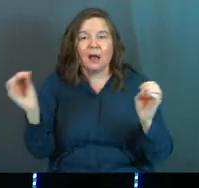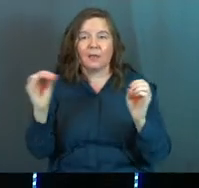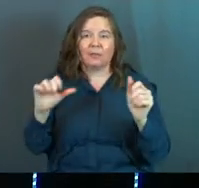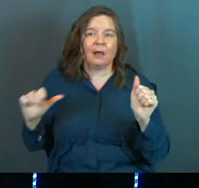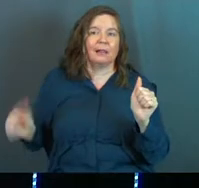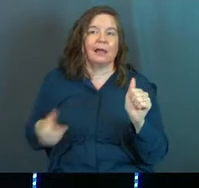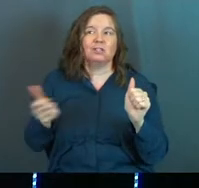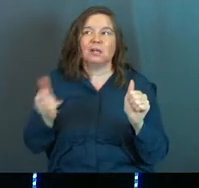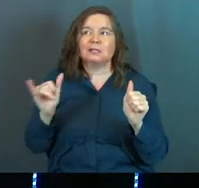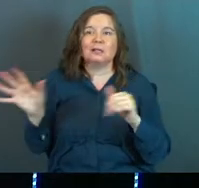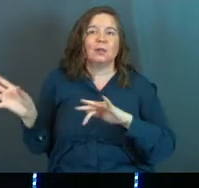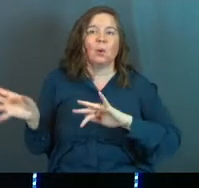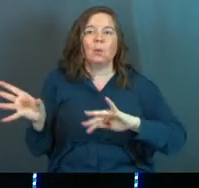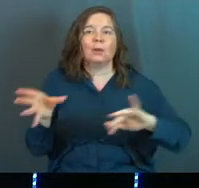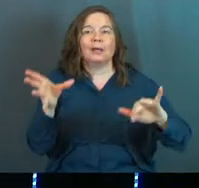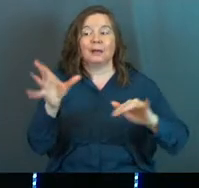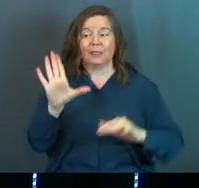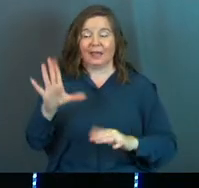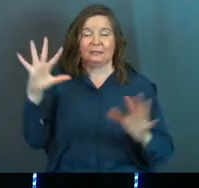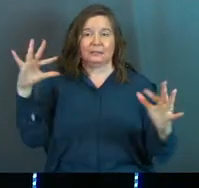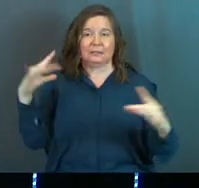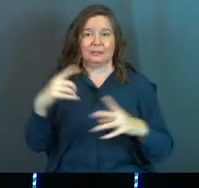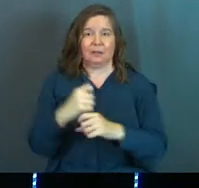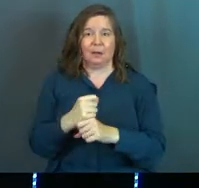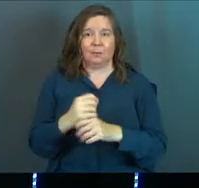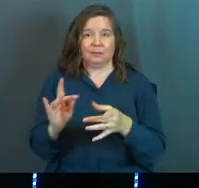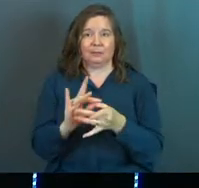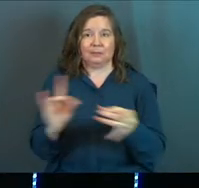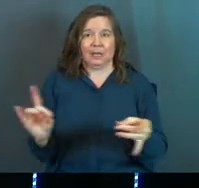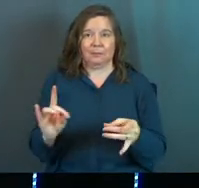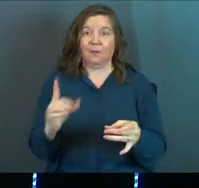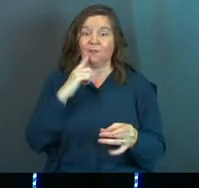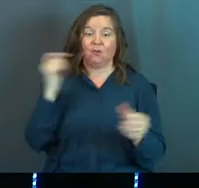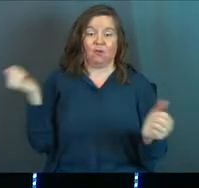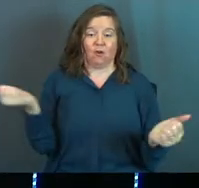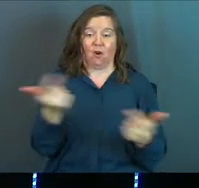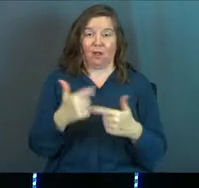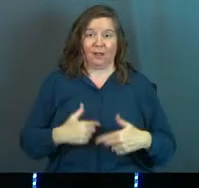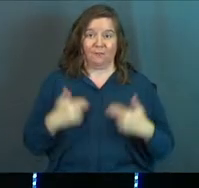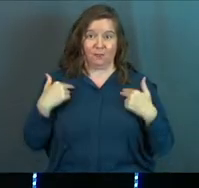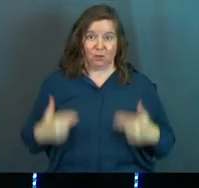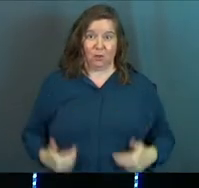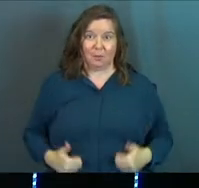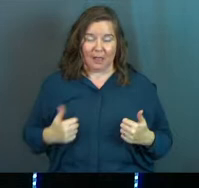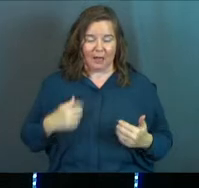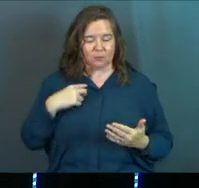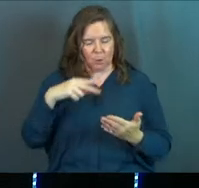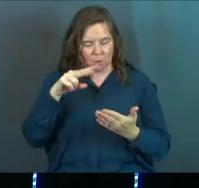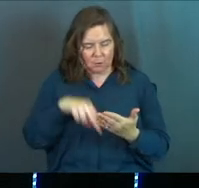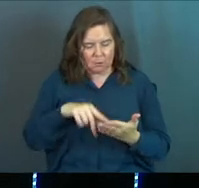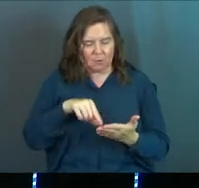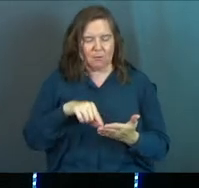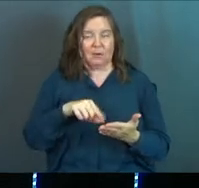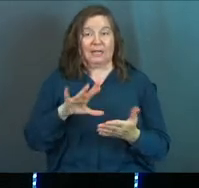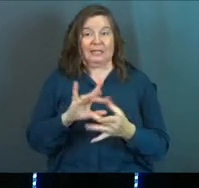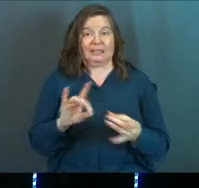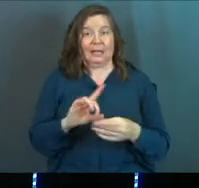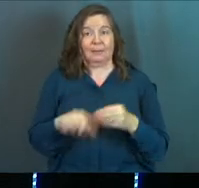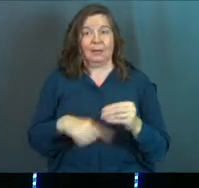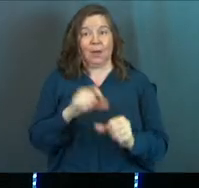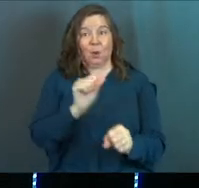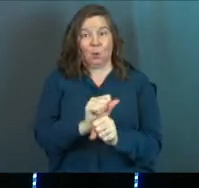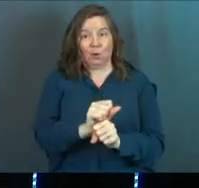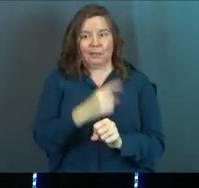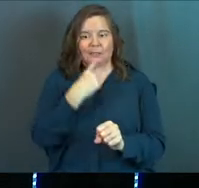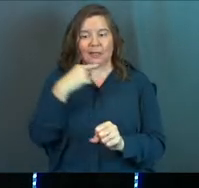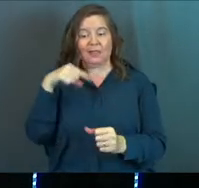after the wind. That's his summary statement on pretty much all of human life. And so what we're reading here is his statement about